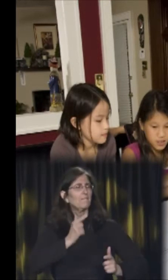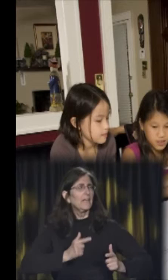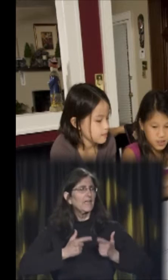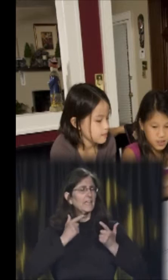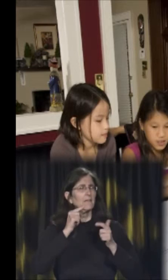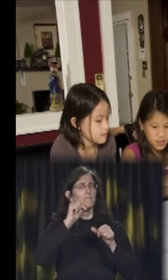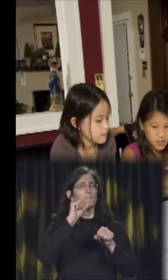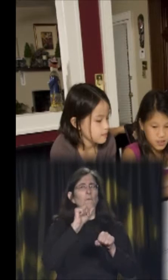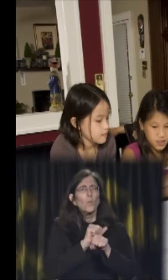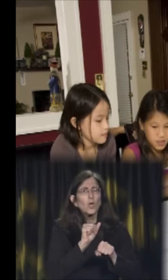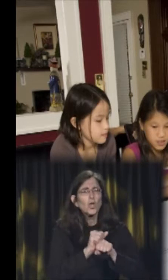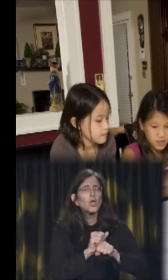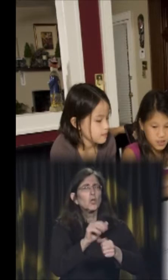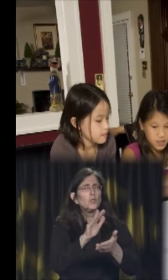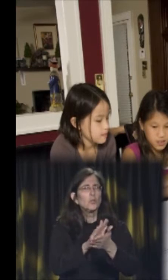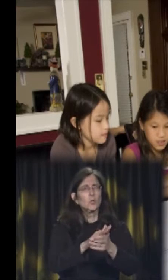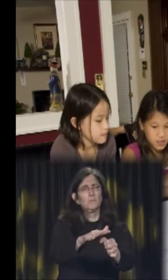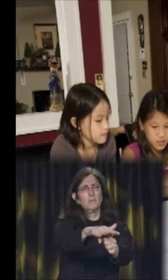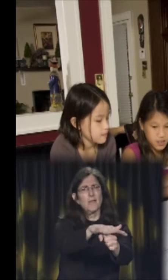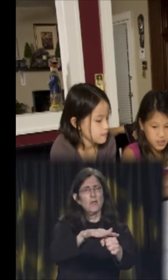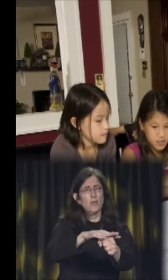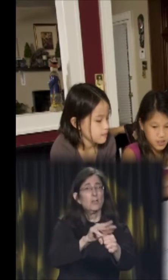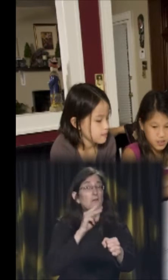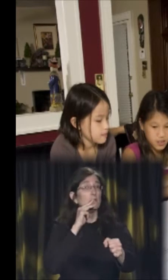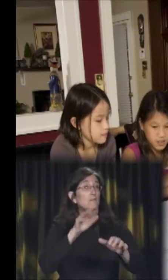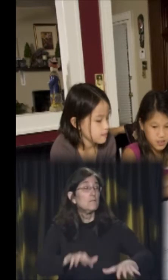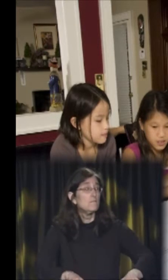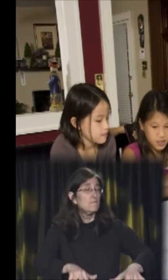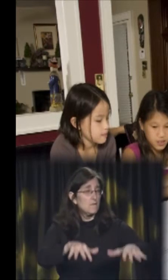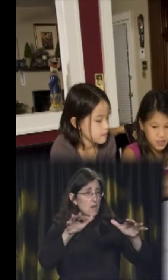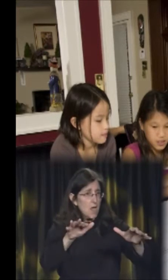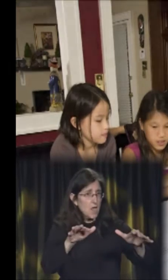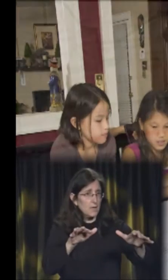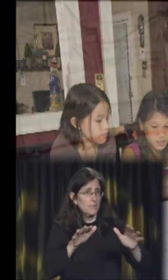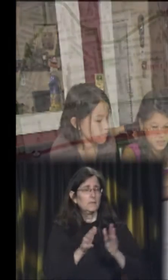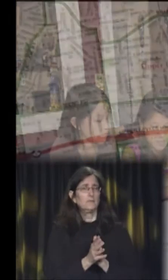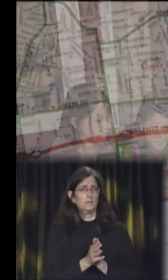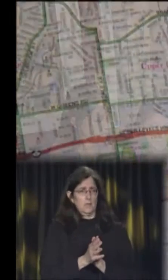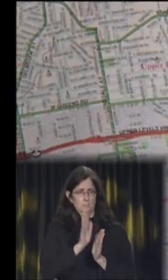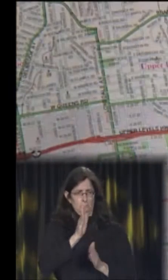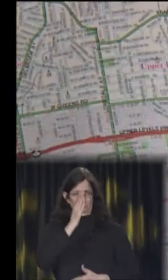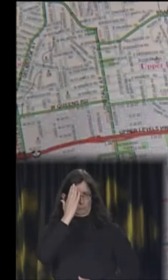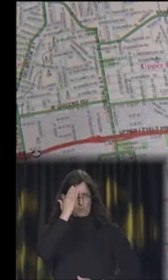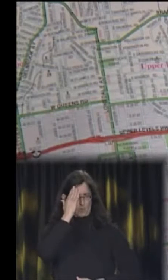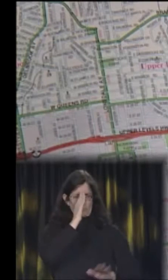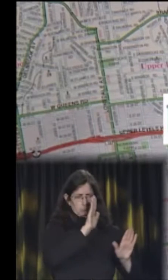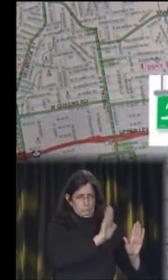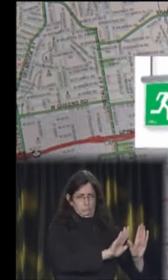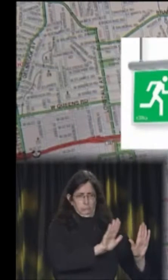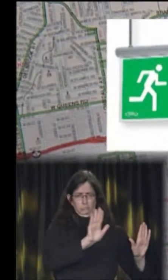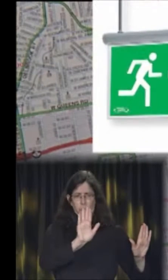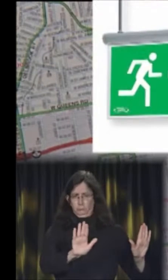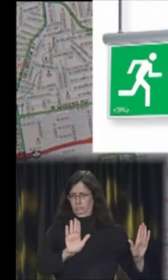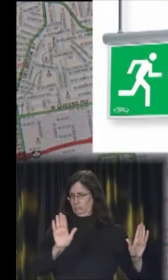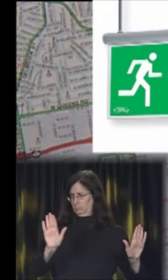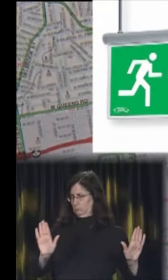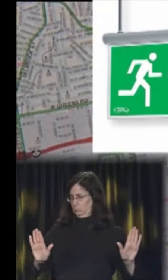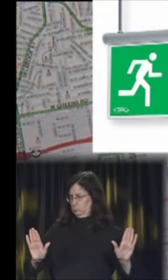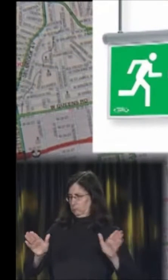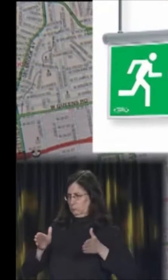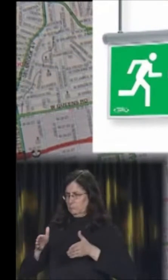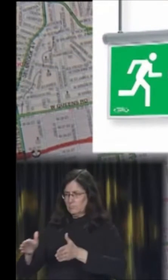If you live, work, or go to school in a flood plain, find the evacuation routes to and from those locations.